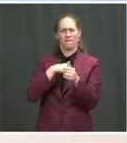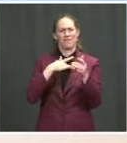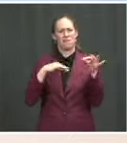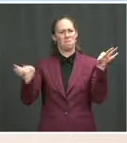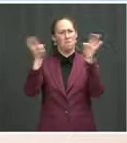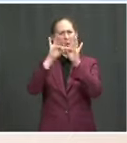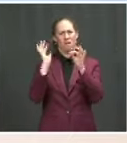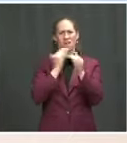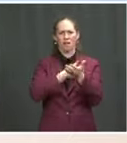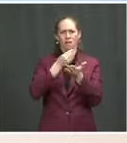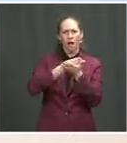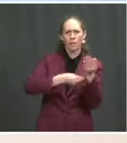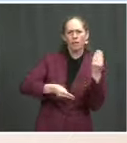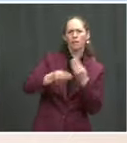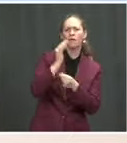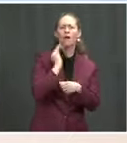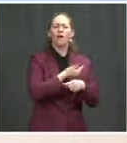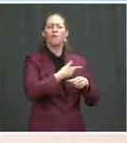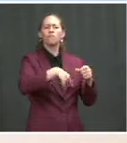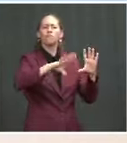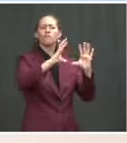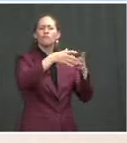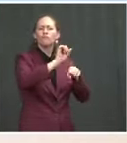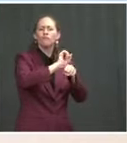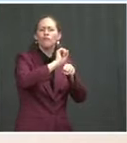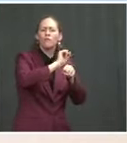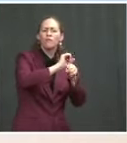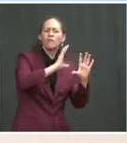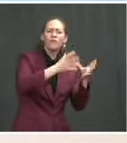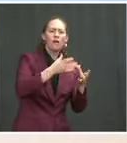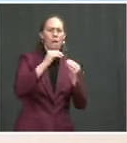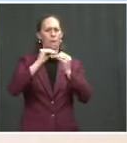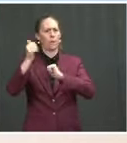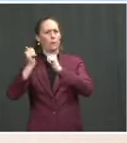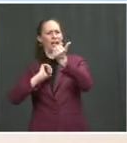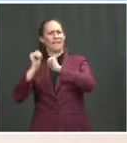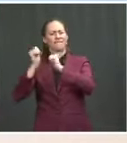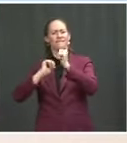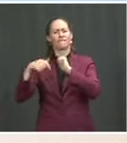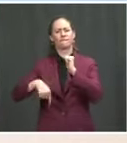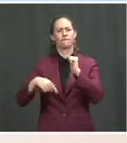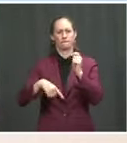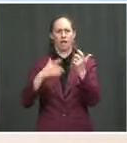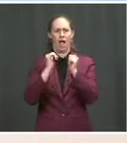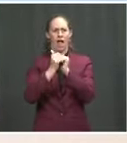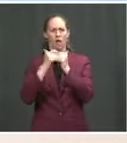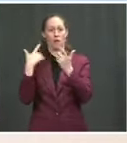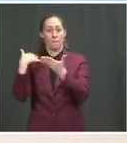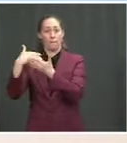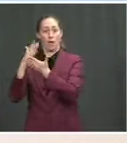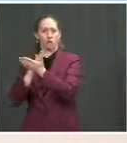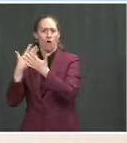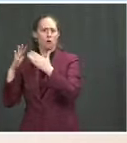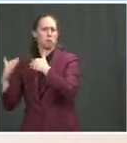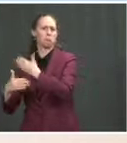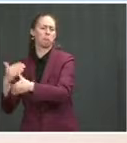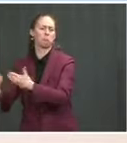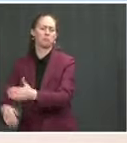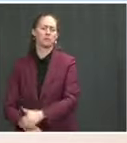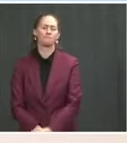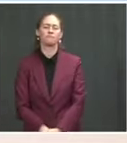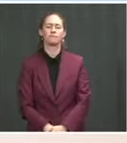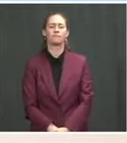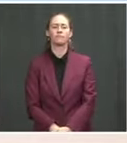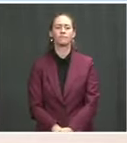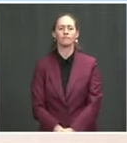workforce, for our competitiveness, and a lot of those will be included in a budget process that's already moving forward. So even if this plan doesn't end up being as big